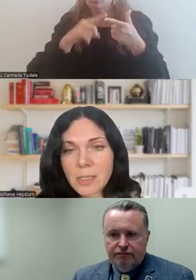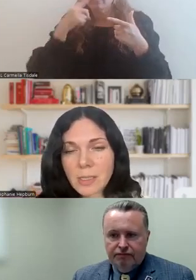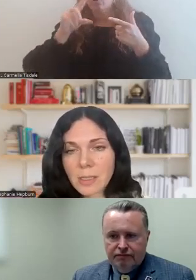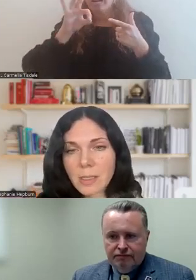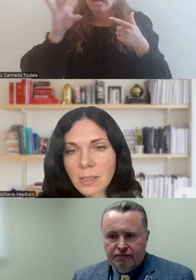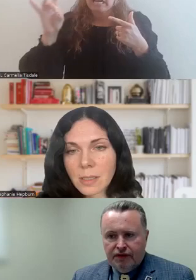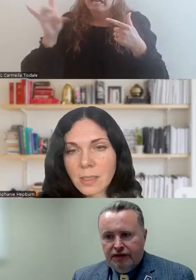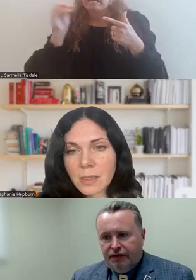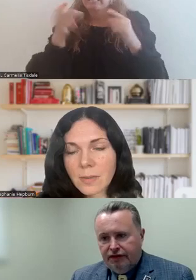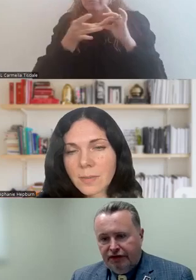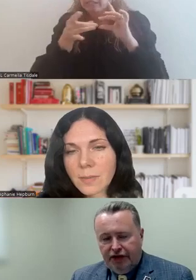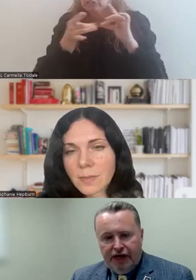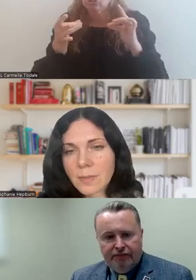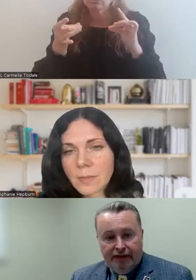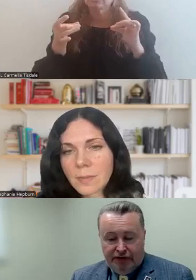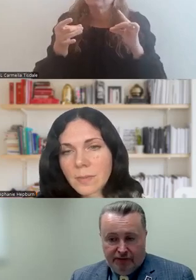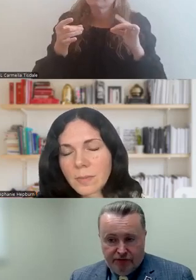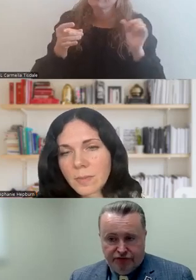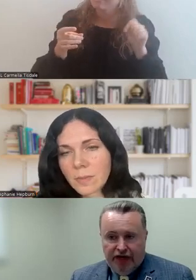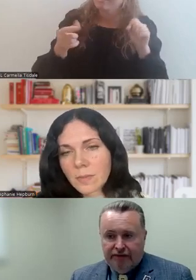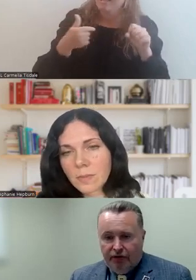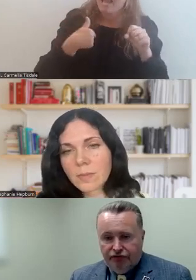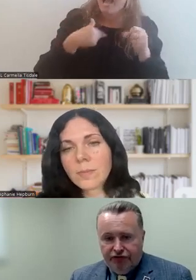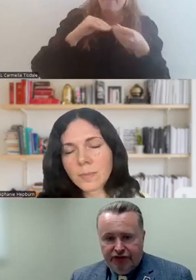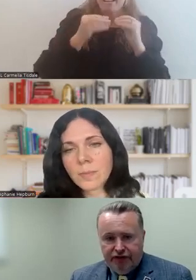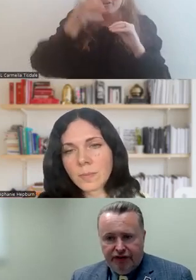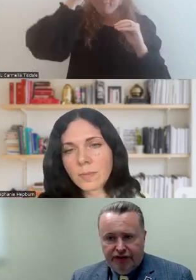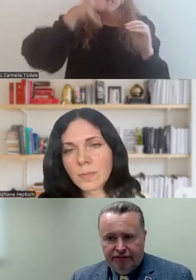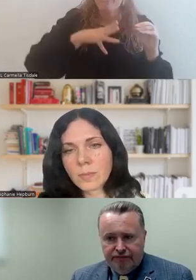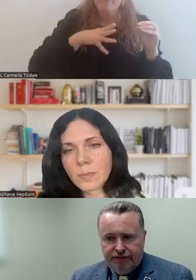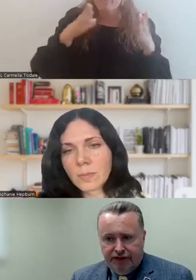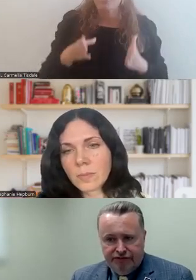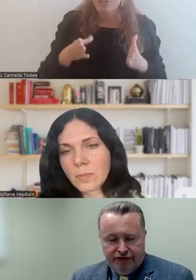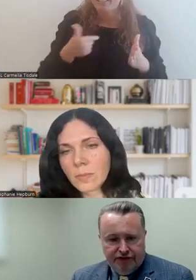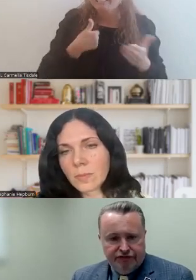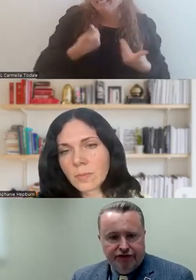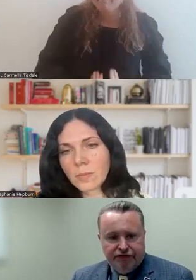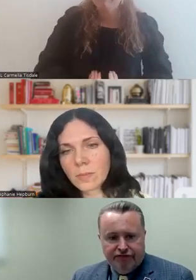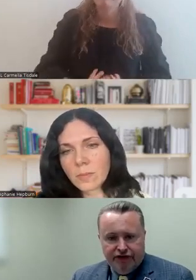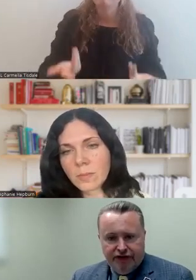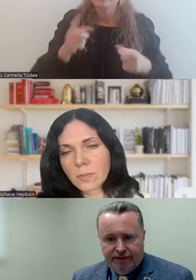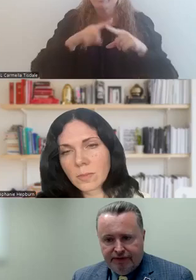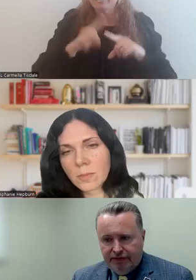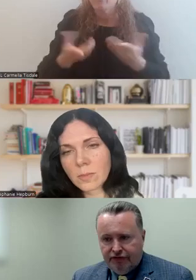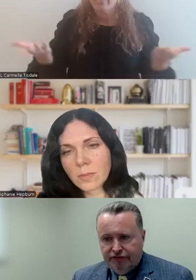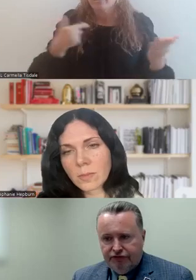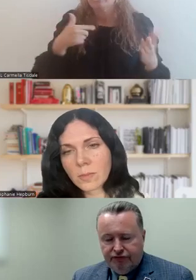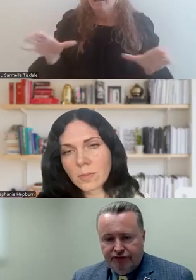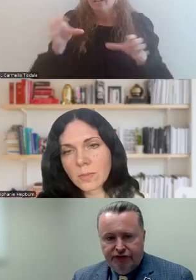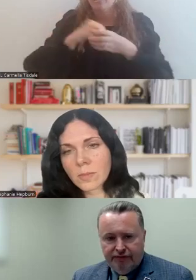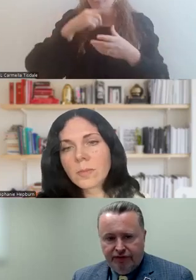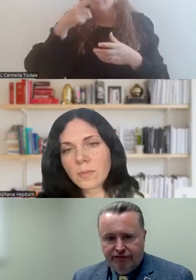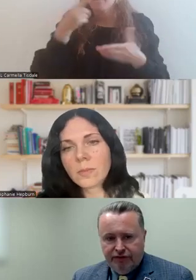messages. Yeah, I'm a numbers guy personally and various things that I've done in my public